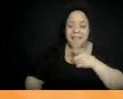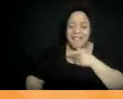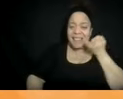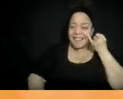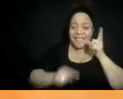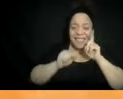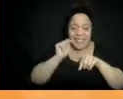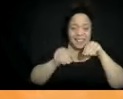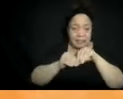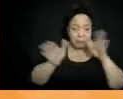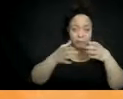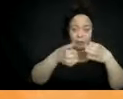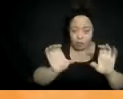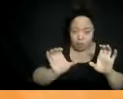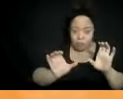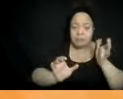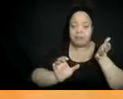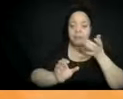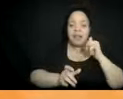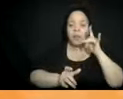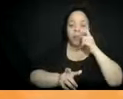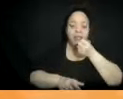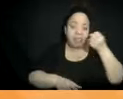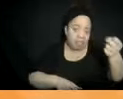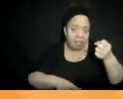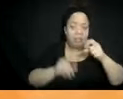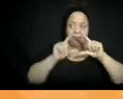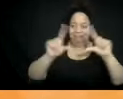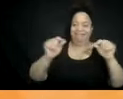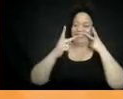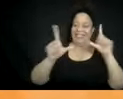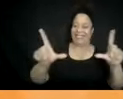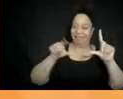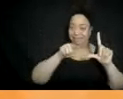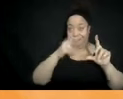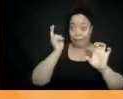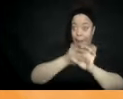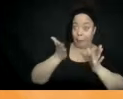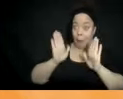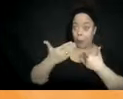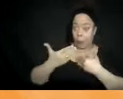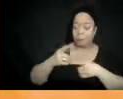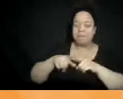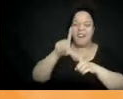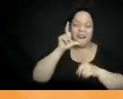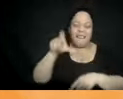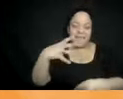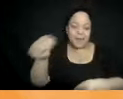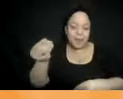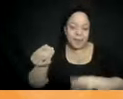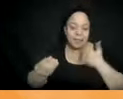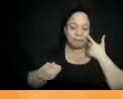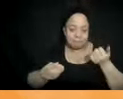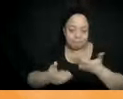activity. I'll put the slides in the chat so that you, everyone's going to use those slides. So don't worry. You don't have to go if you,